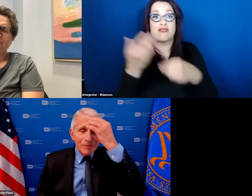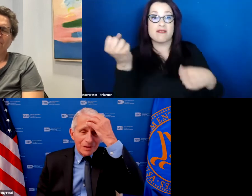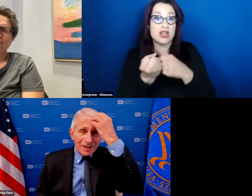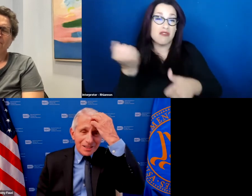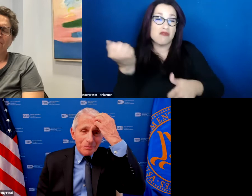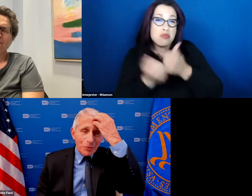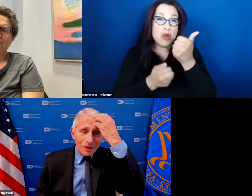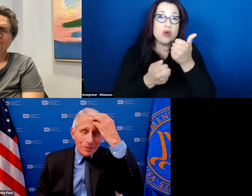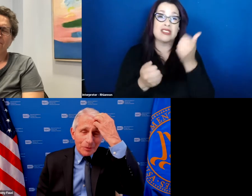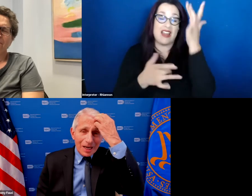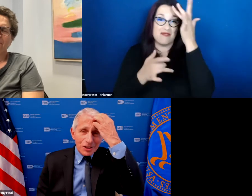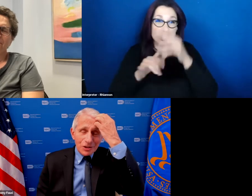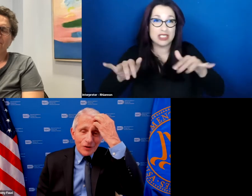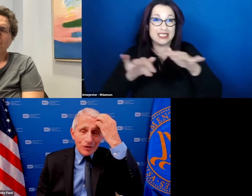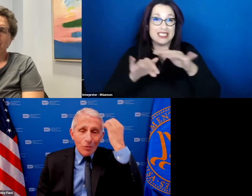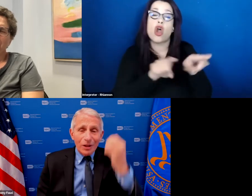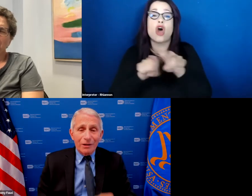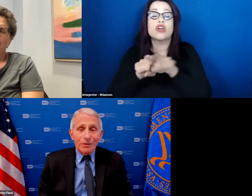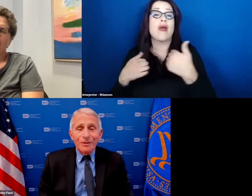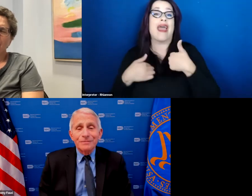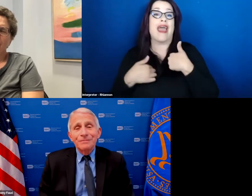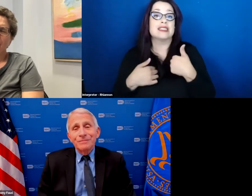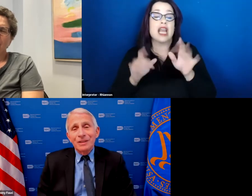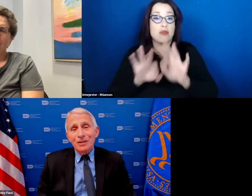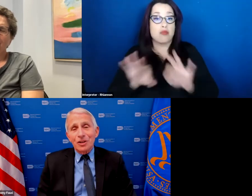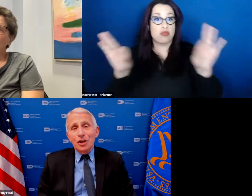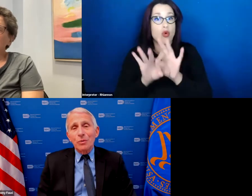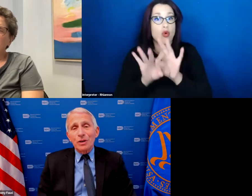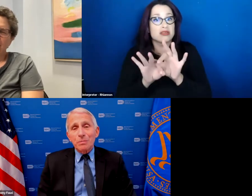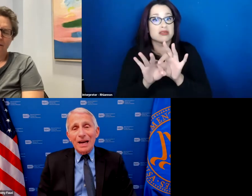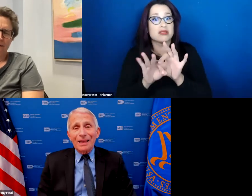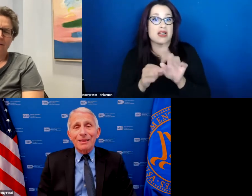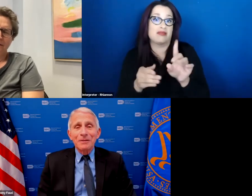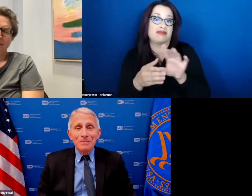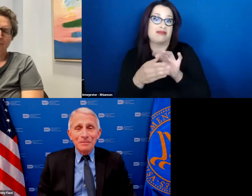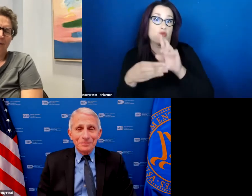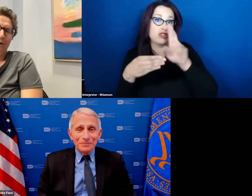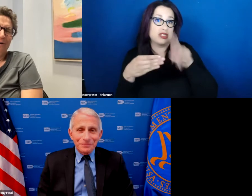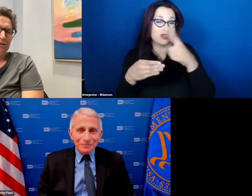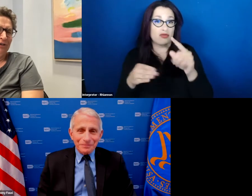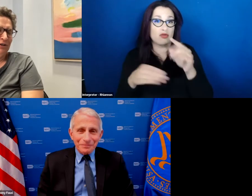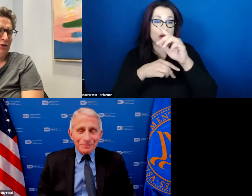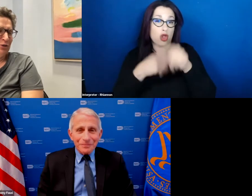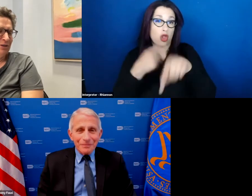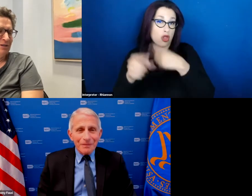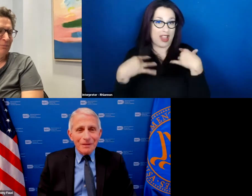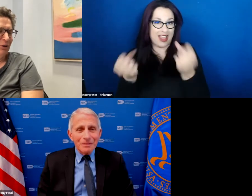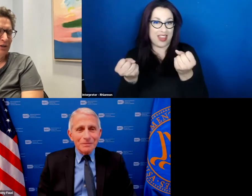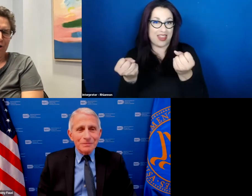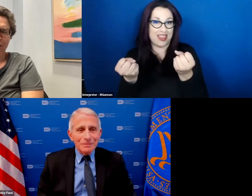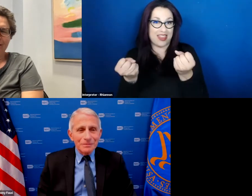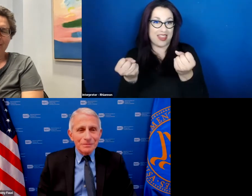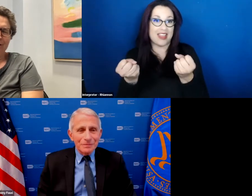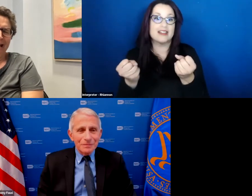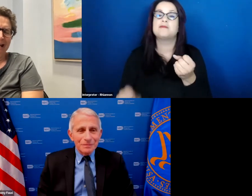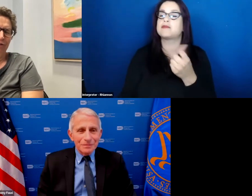and has important implications for global health a circuitous path we always talk to the students about